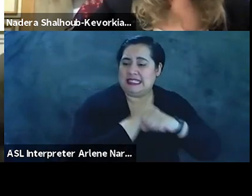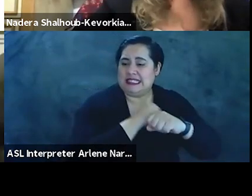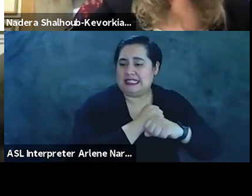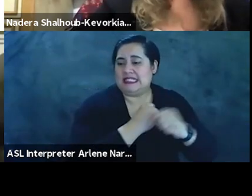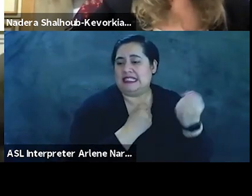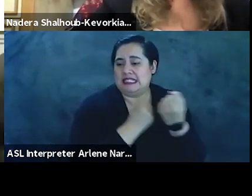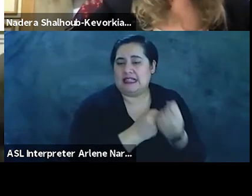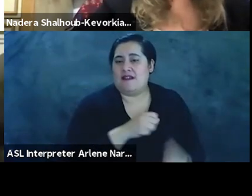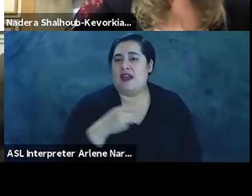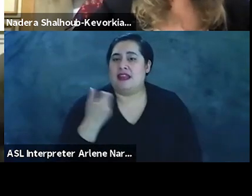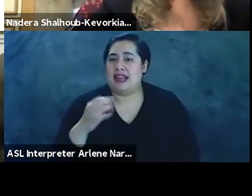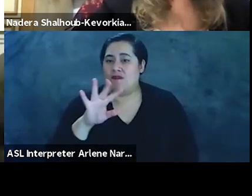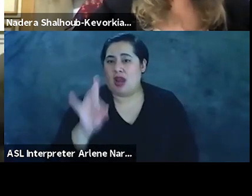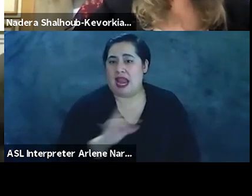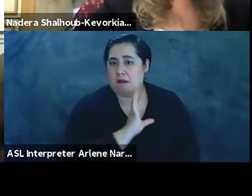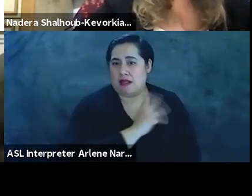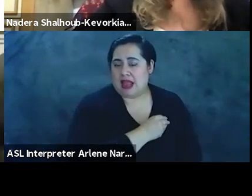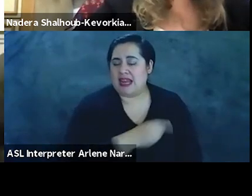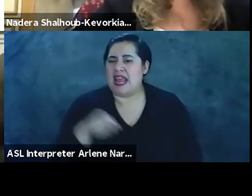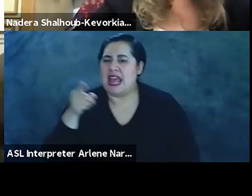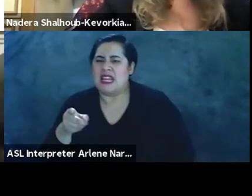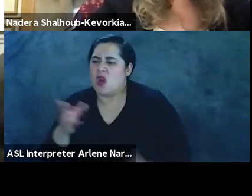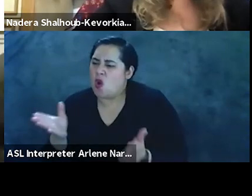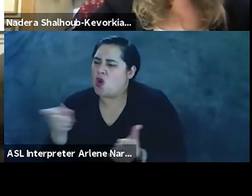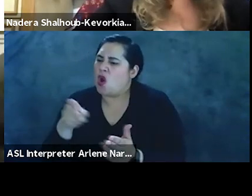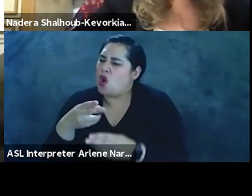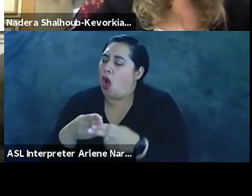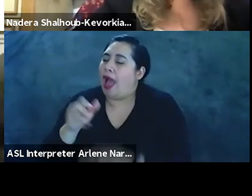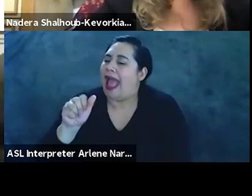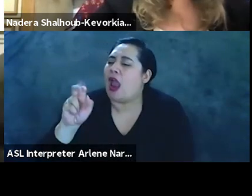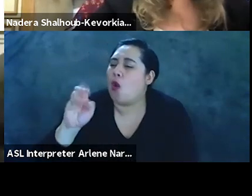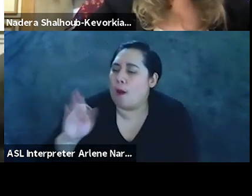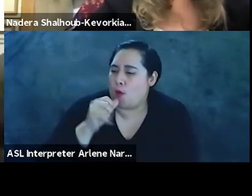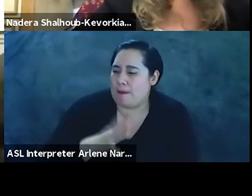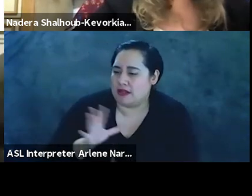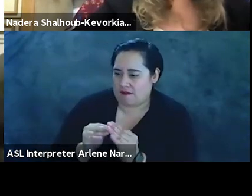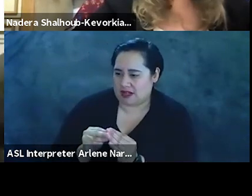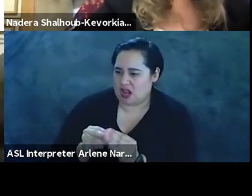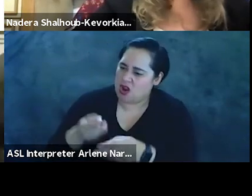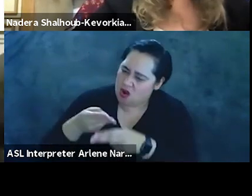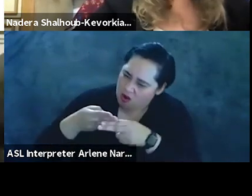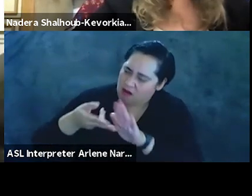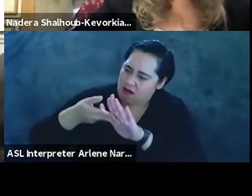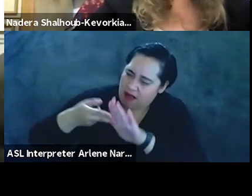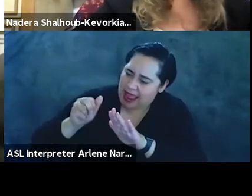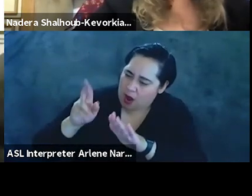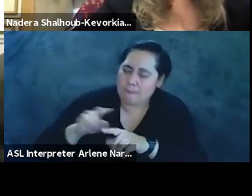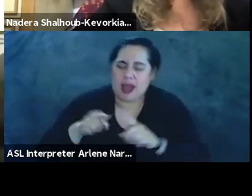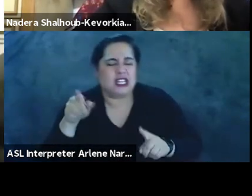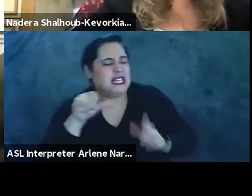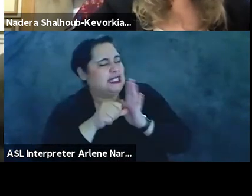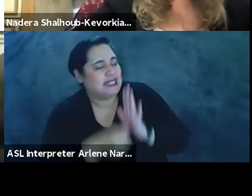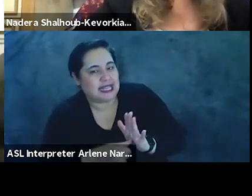formidable Palestinian nationalist Akram Zaiter urged her to call it an Arab women's conference. Shaarawi, however, insisted that the